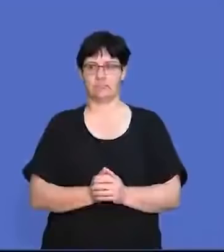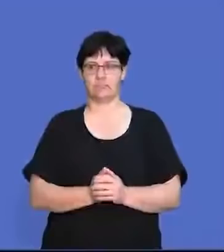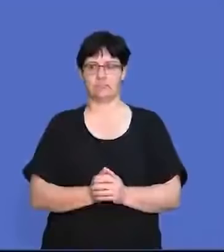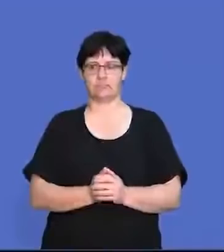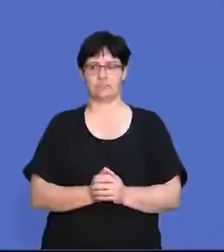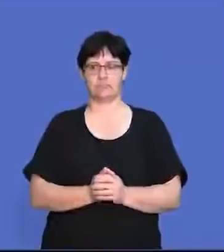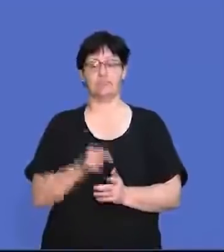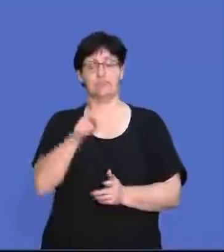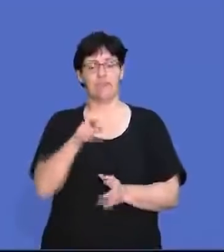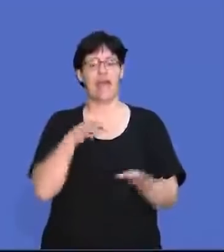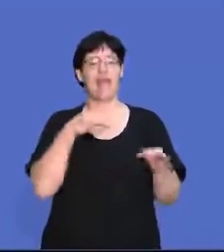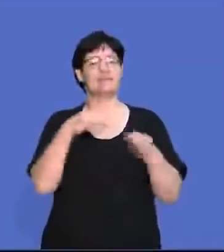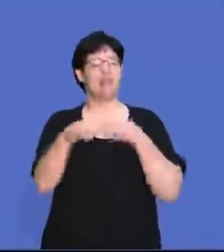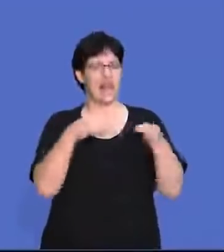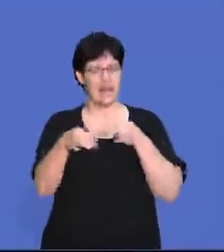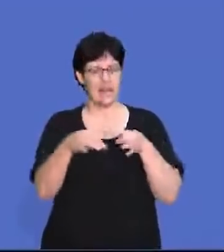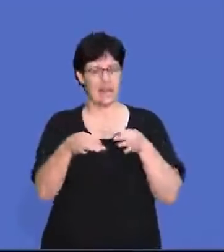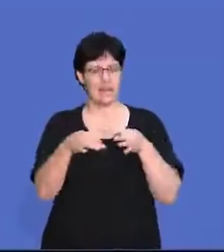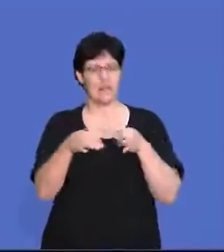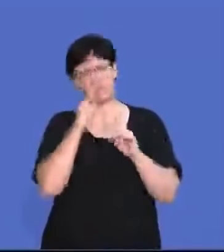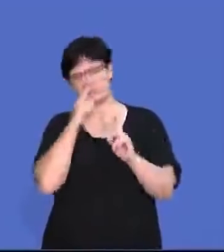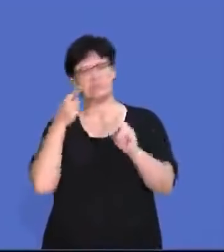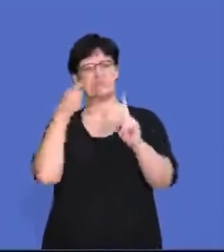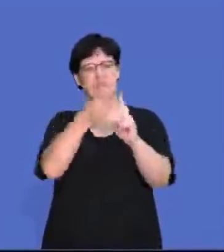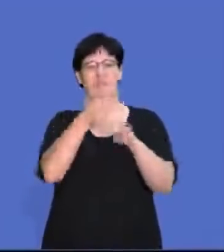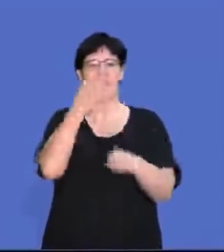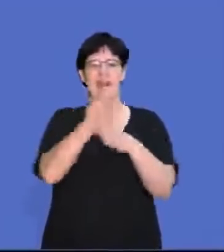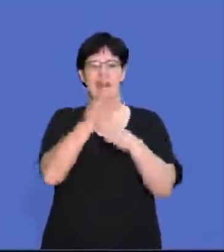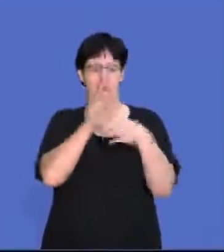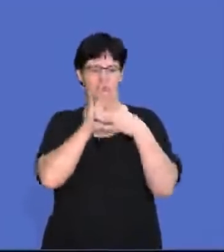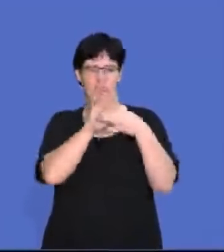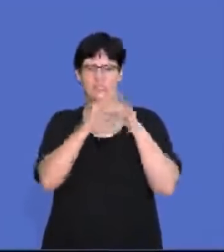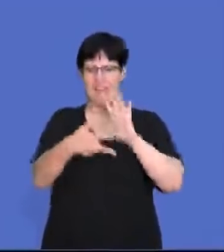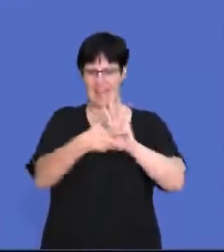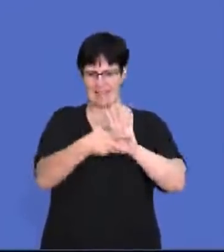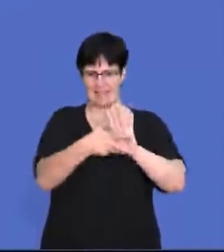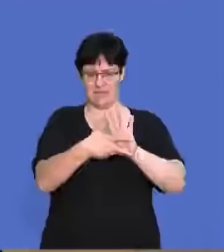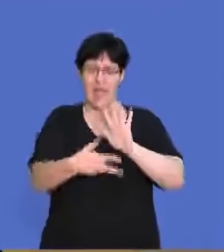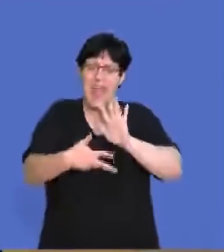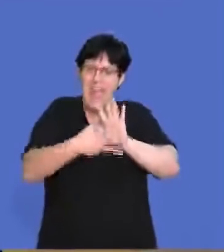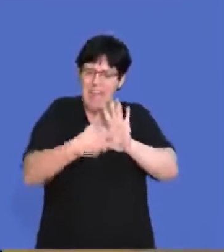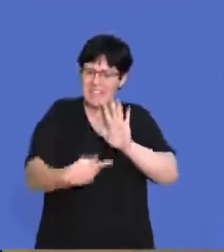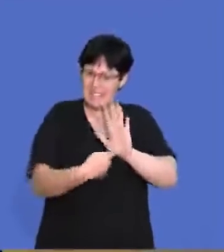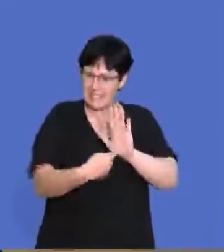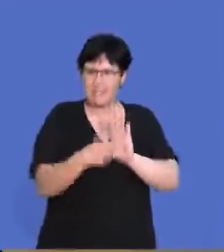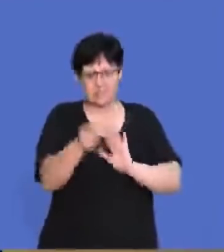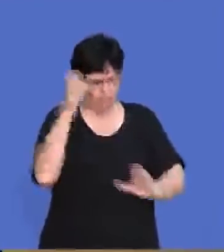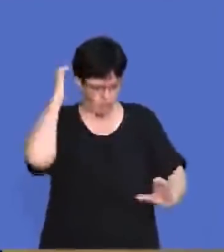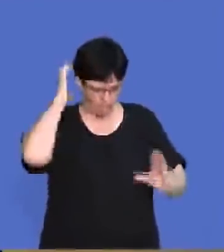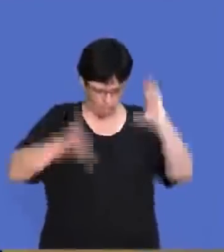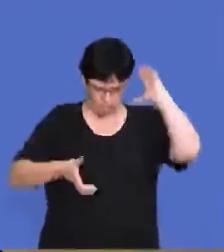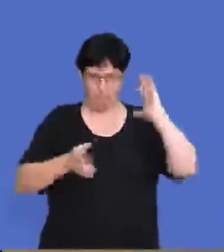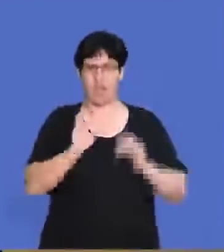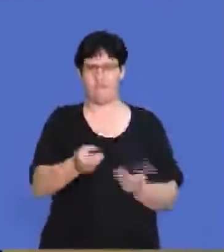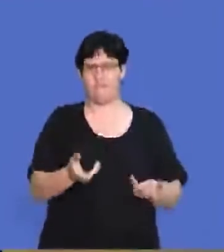And it's explain the purpose of the Labor Relations Act. Now this is an act that a lot of you get confused